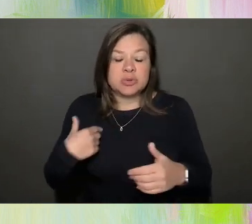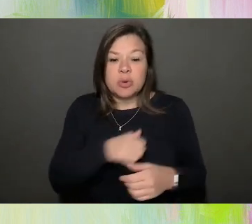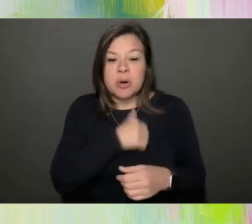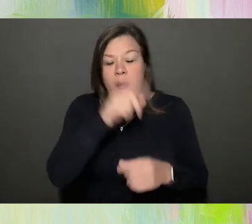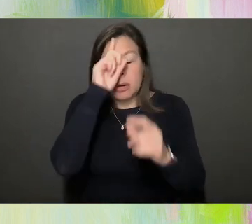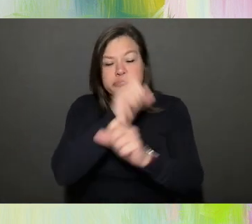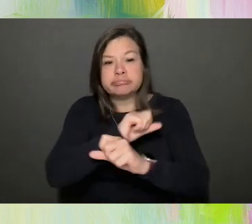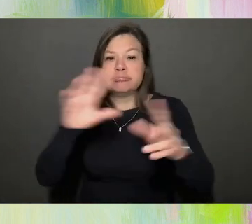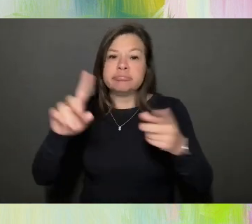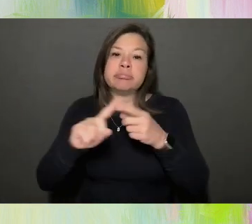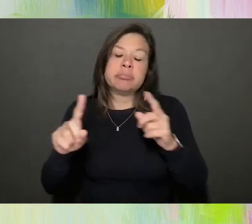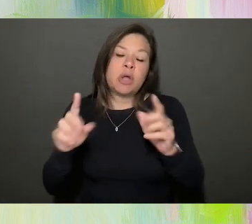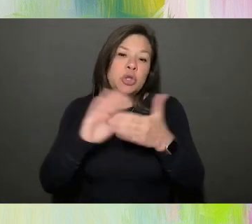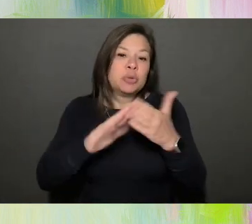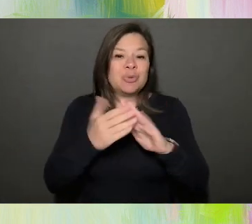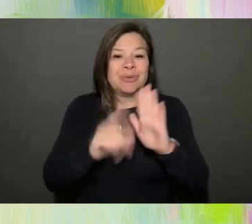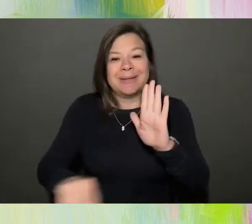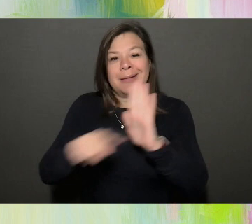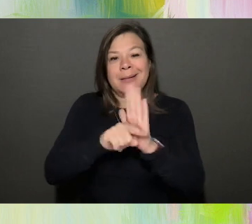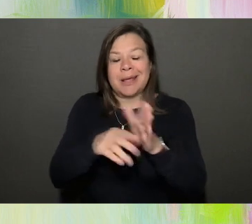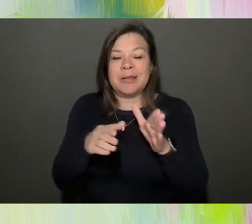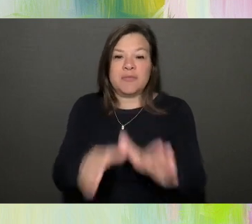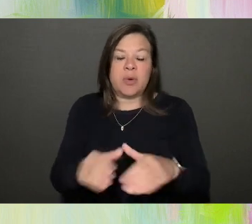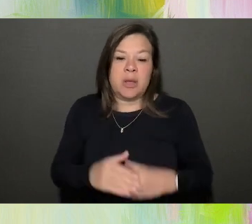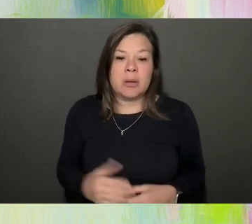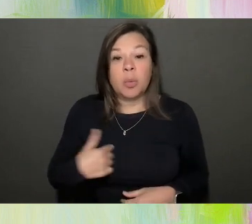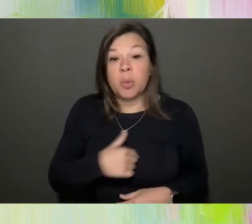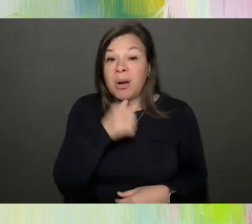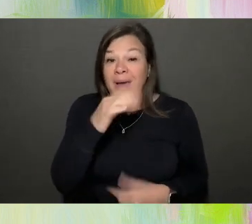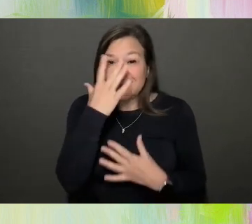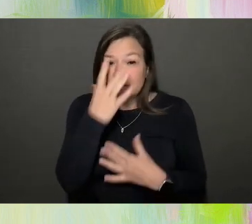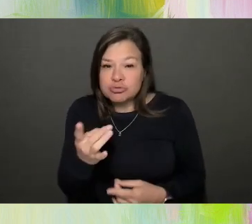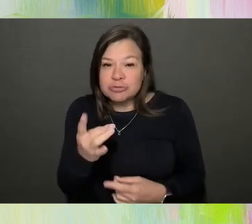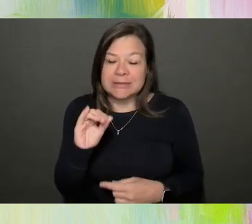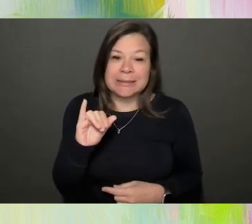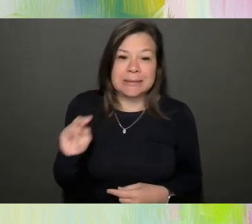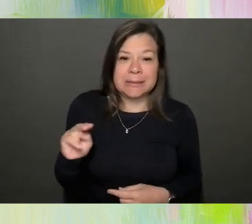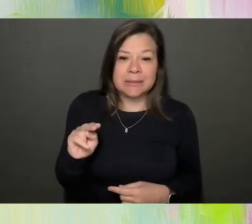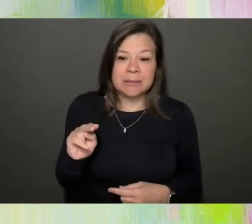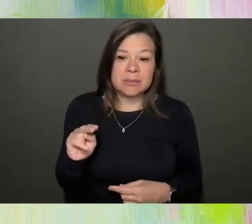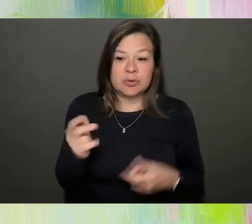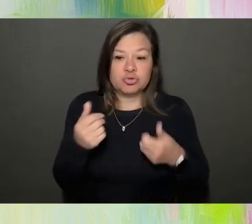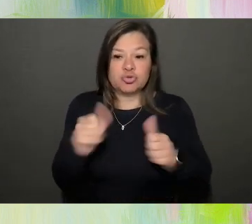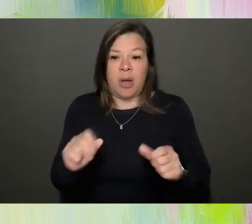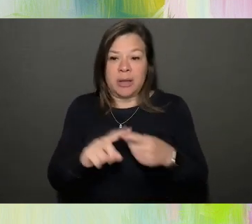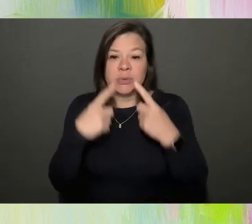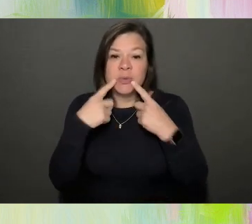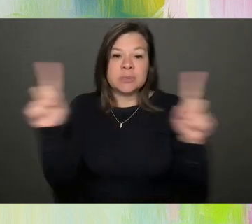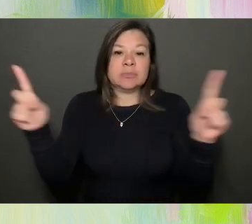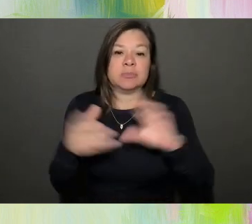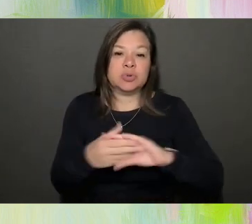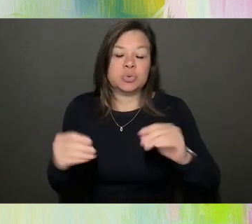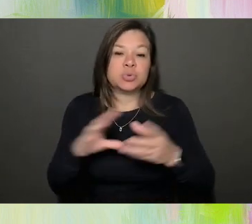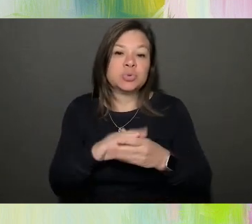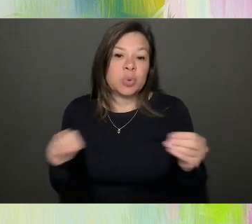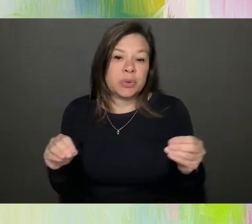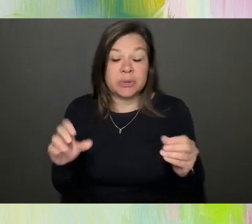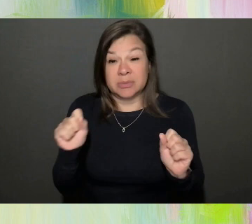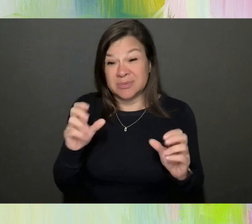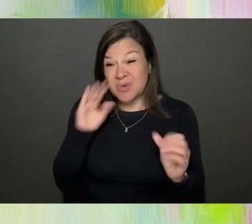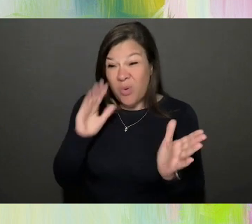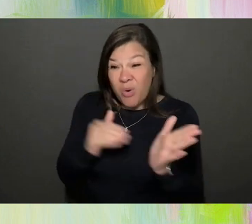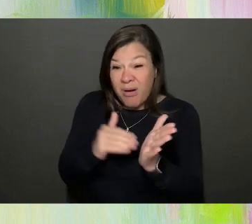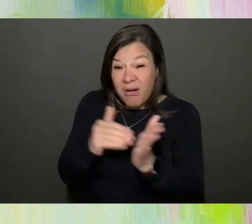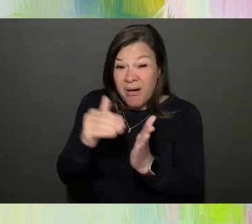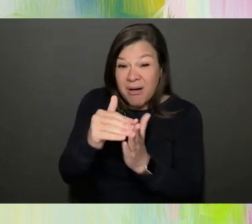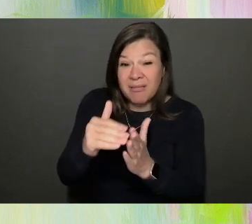negative light. We're not interested in, you know, trying to tell our own story. And so often, at least in the